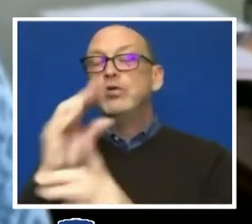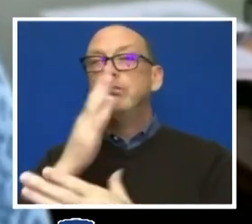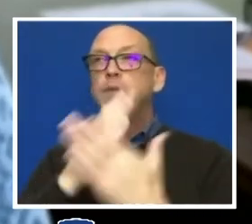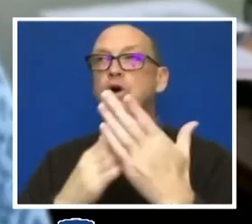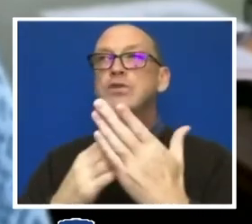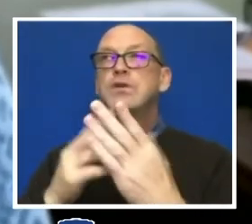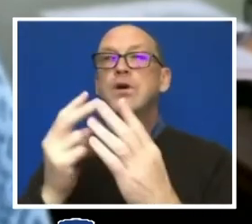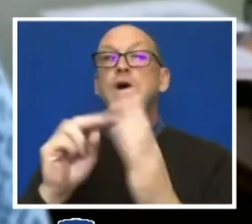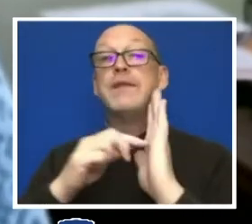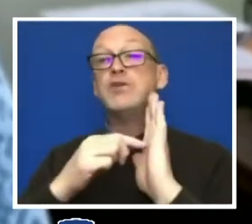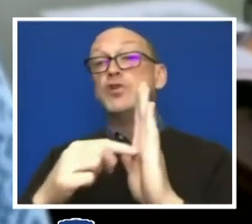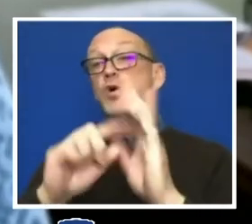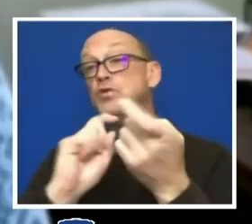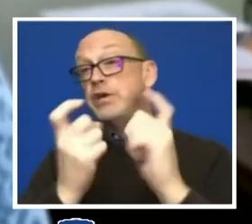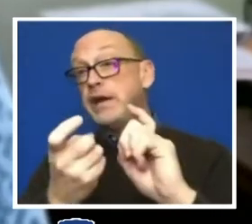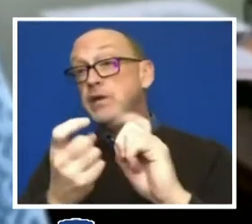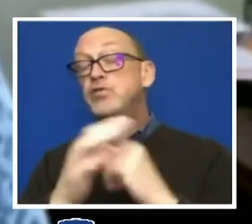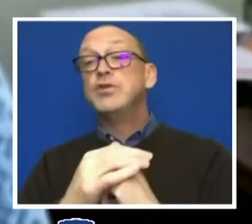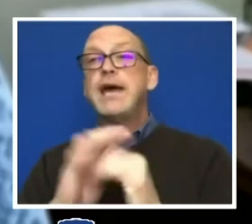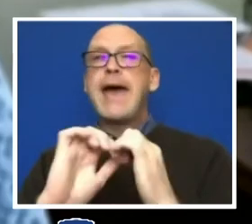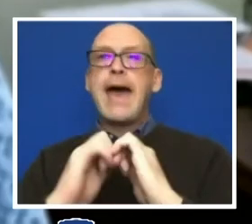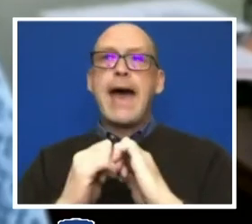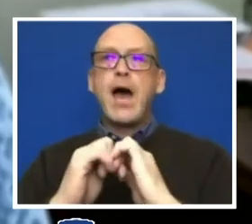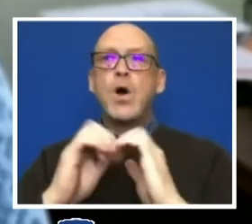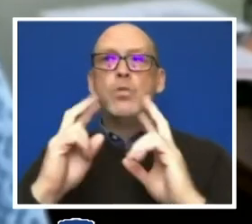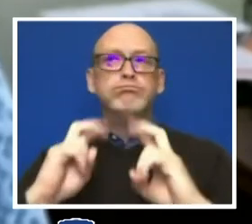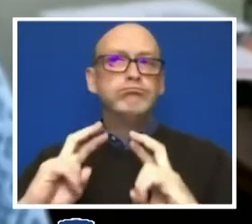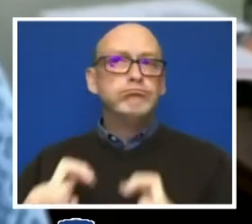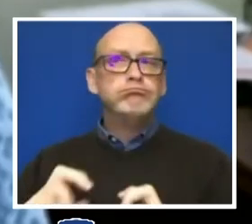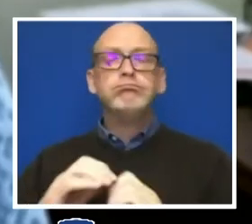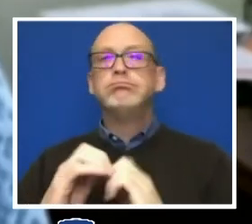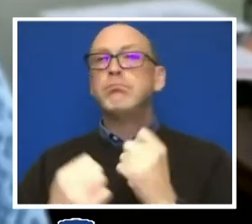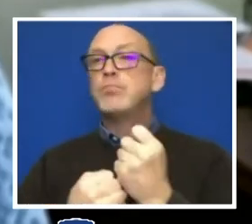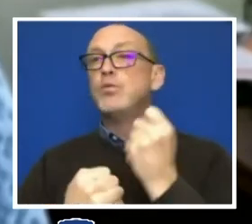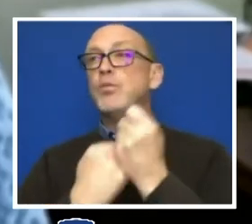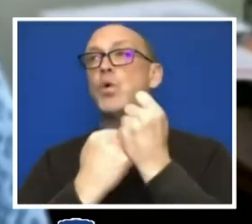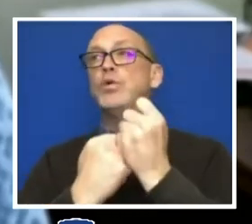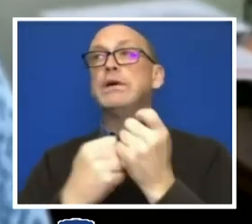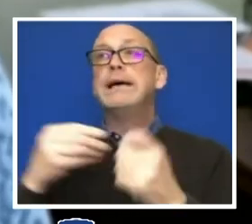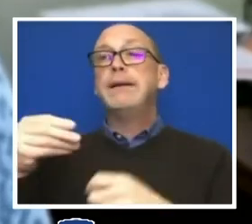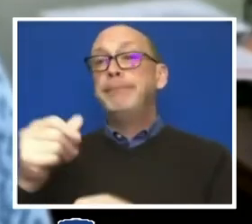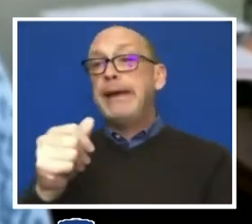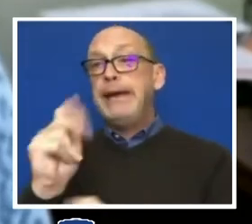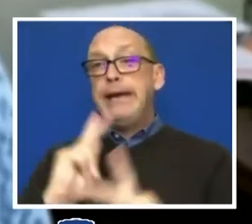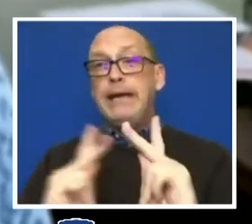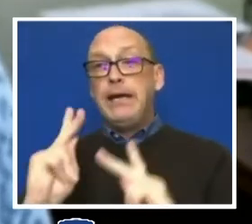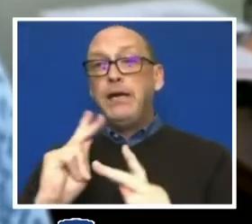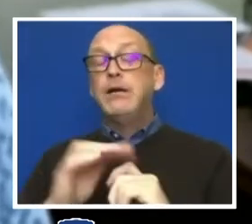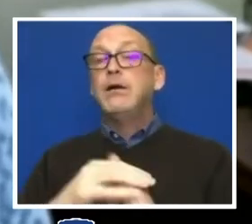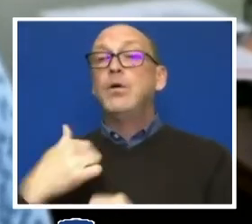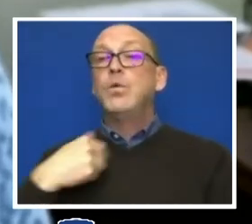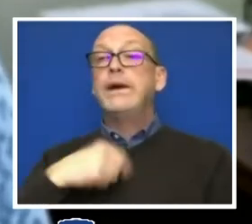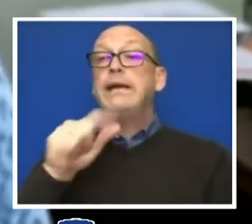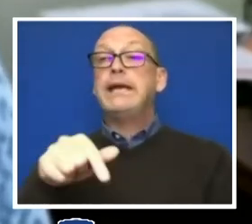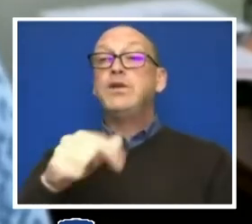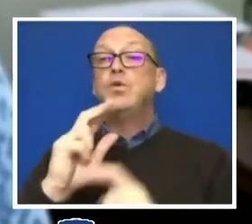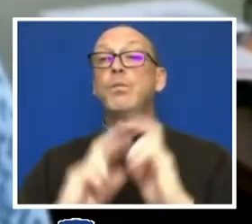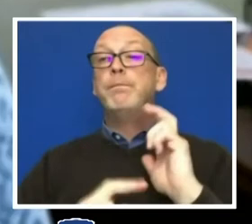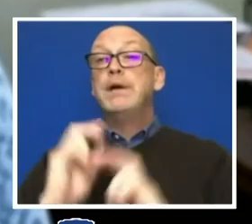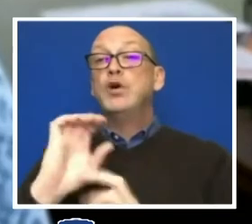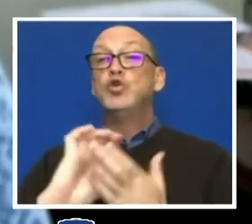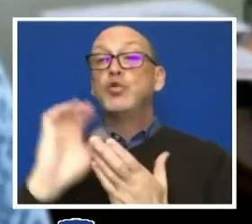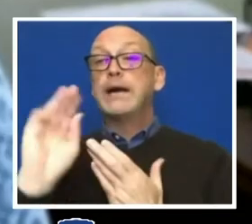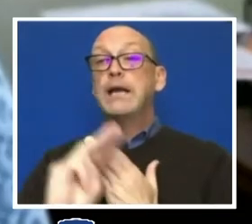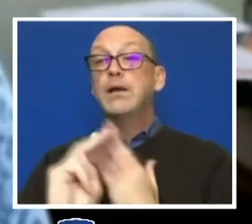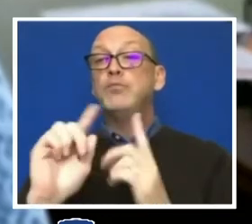and affect change reflected in how we assess, promote, and compensate individuals. We need to build curriculum to engage the